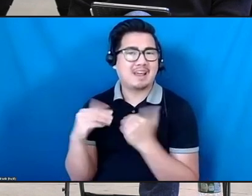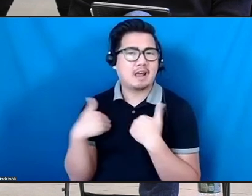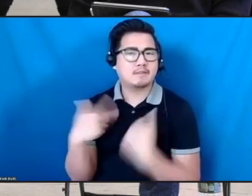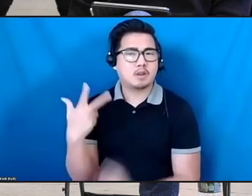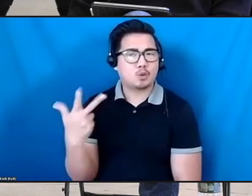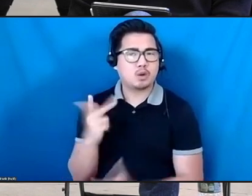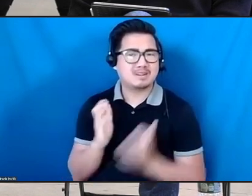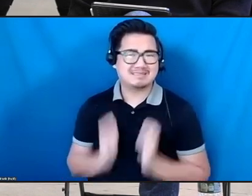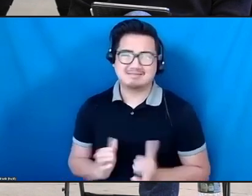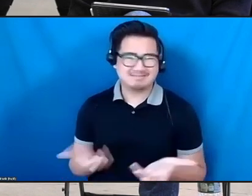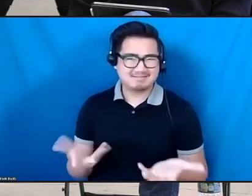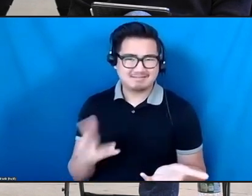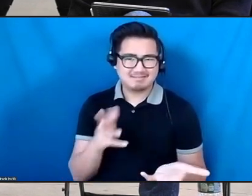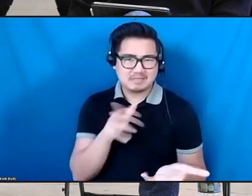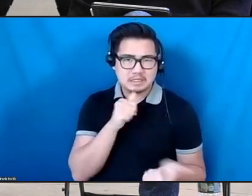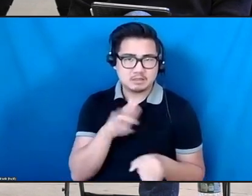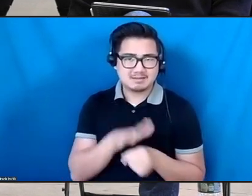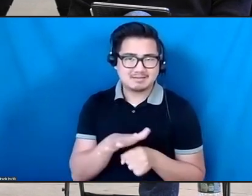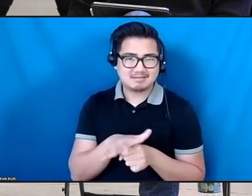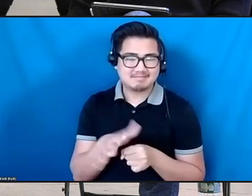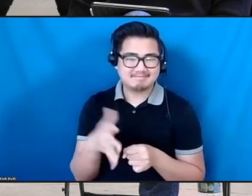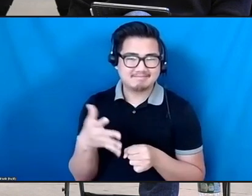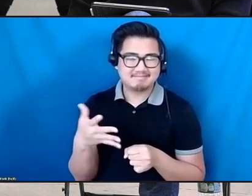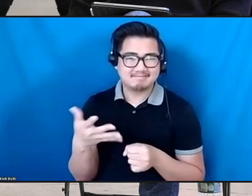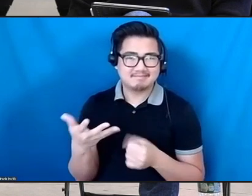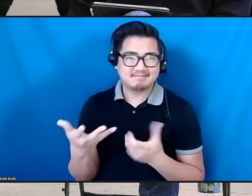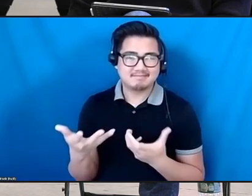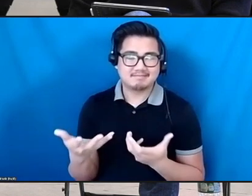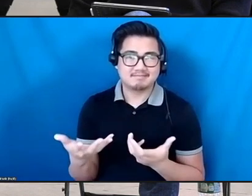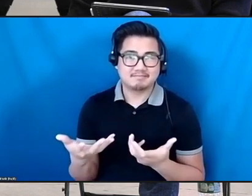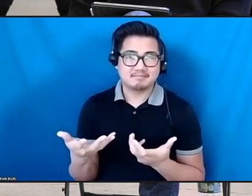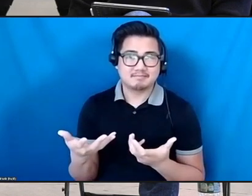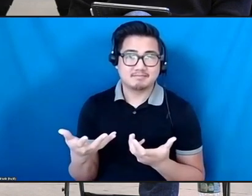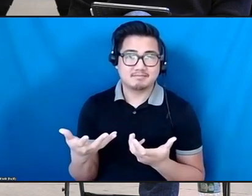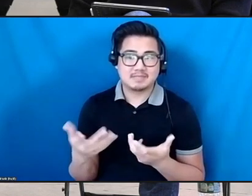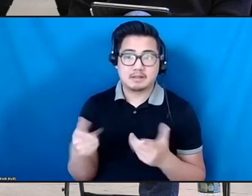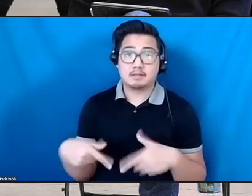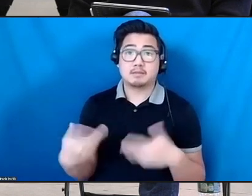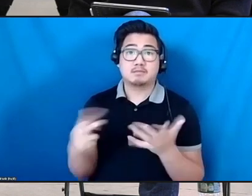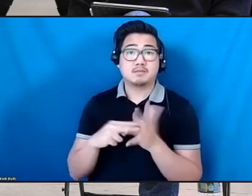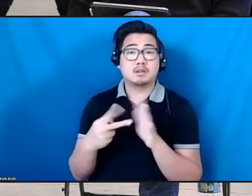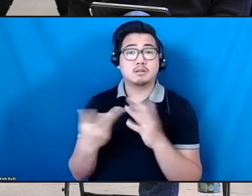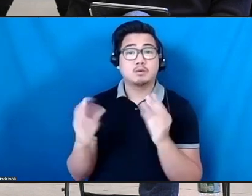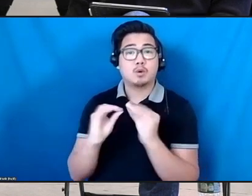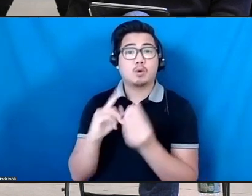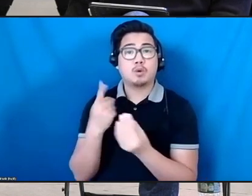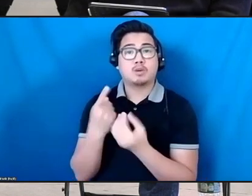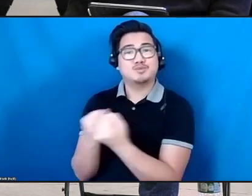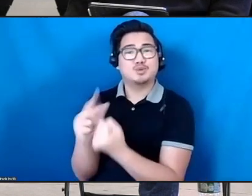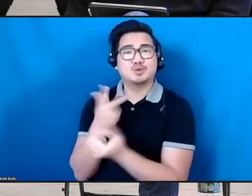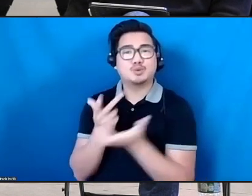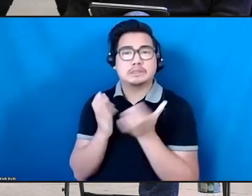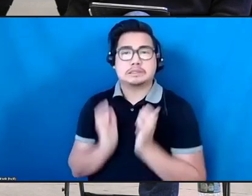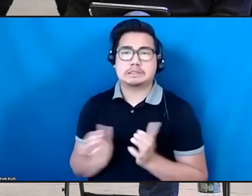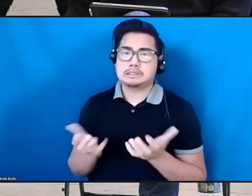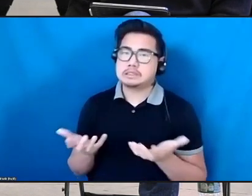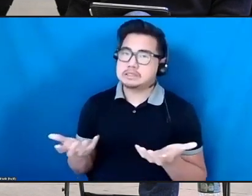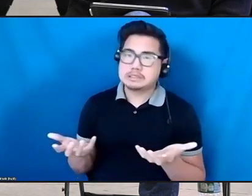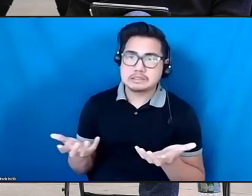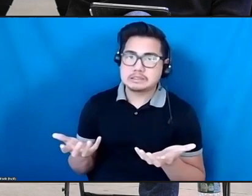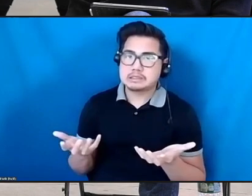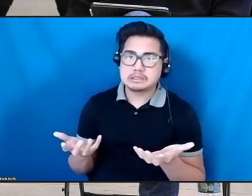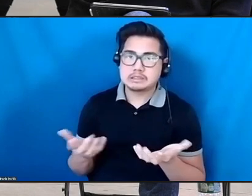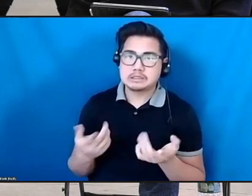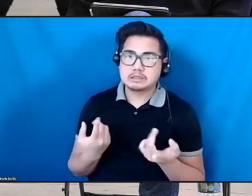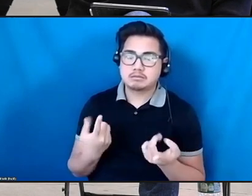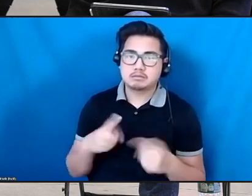you know, all of, all of what this organization, this theater is doing. Yeah.